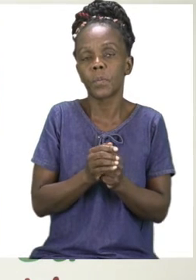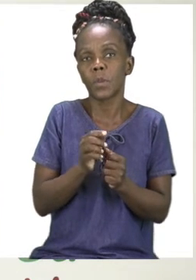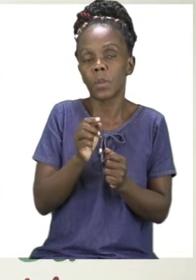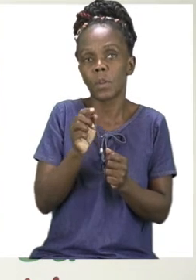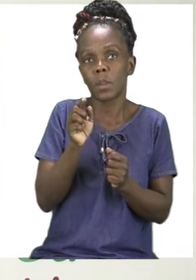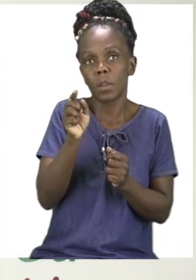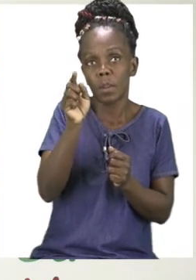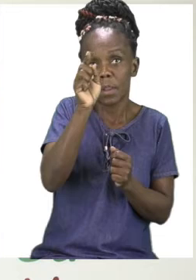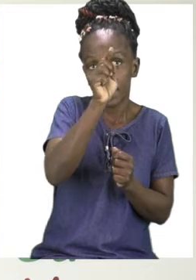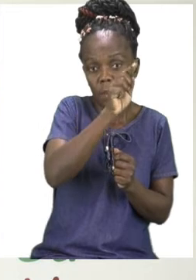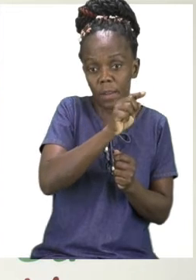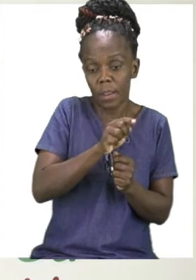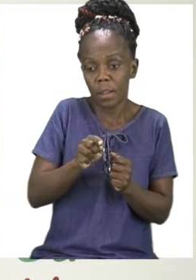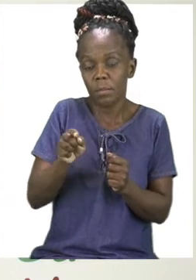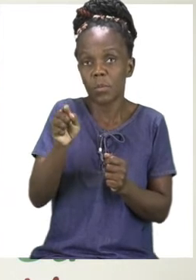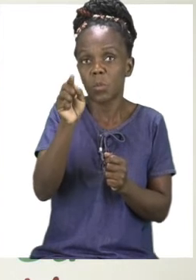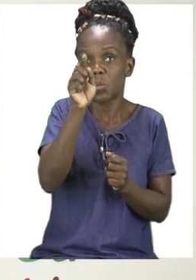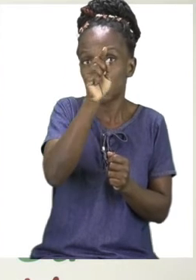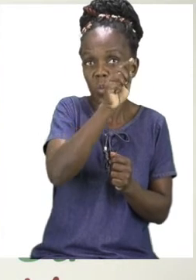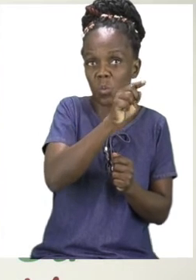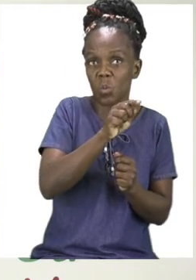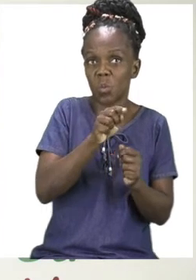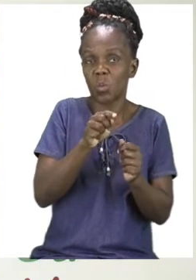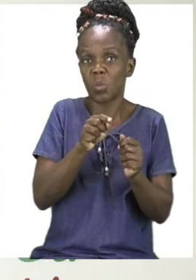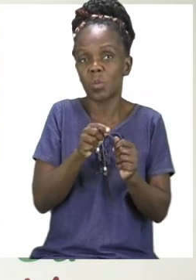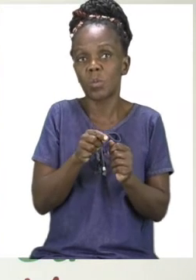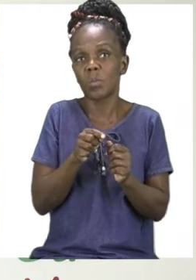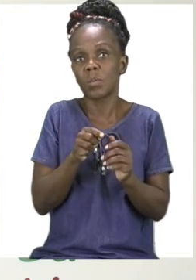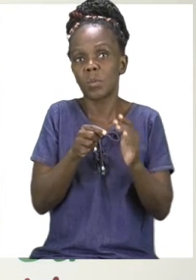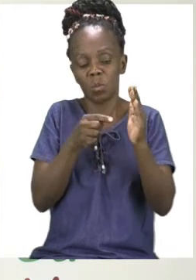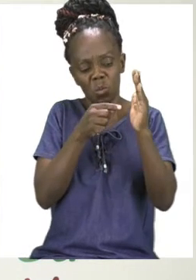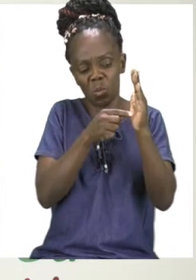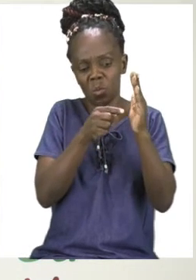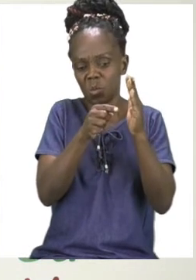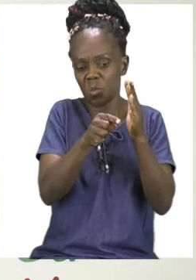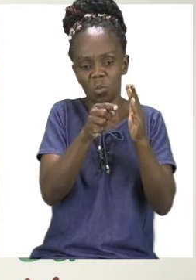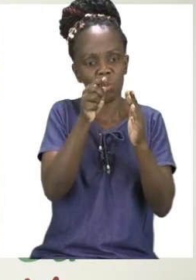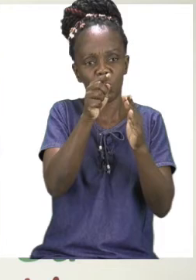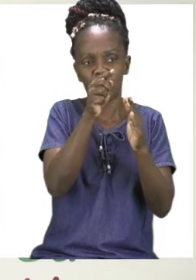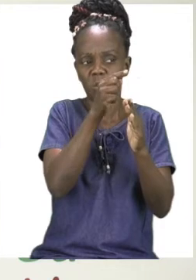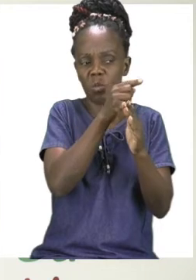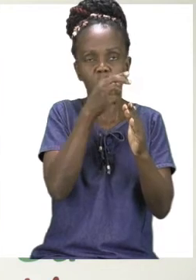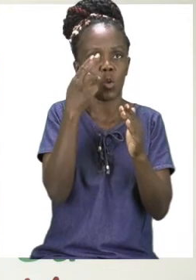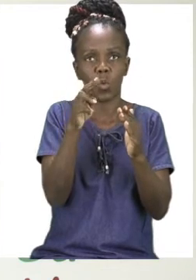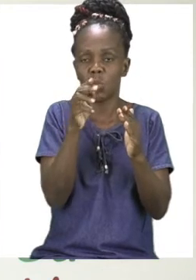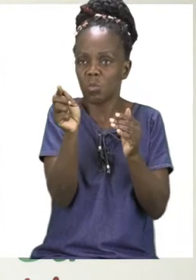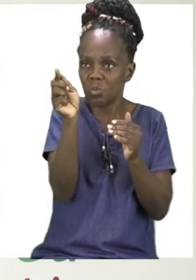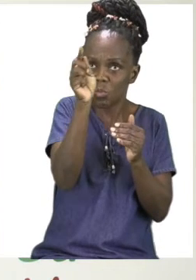and it has no corners and it's only one surface. So this is a